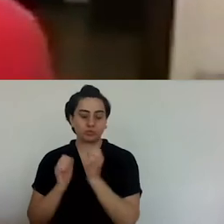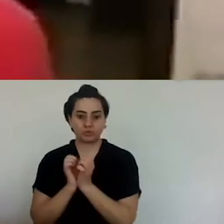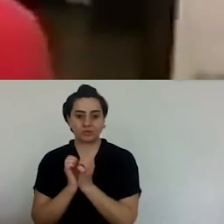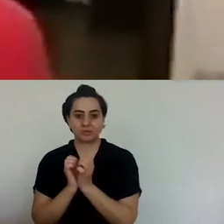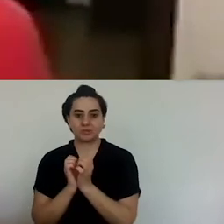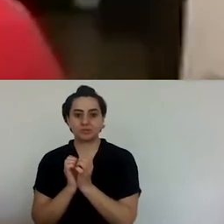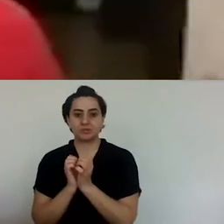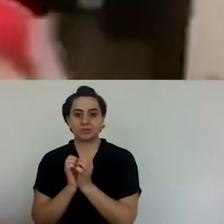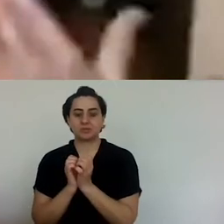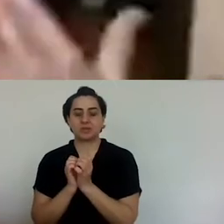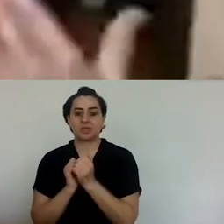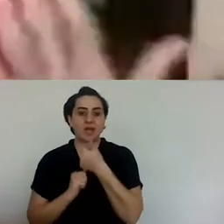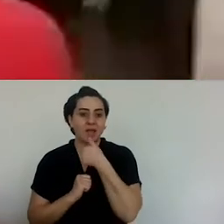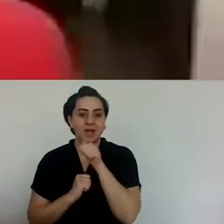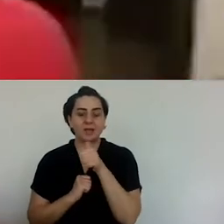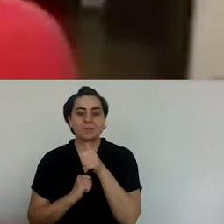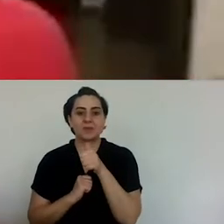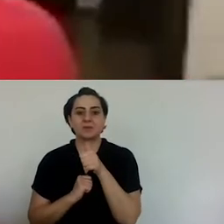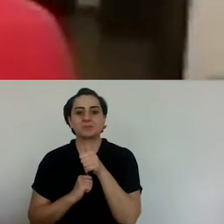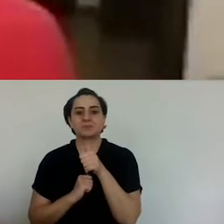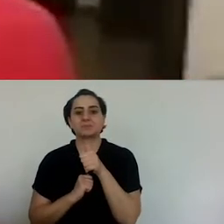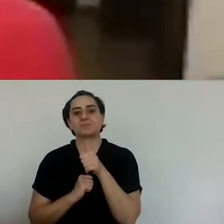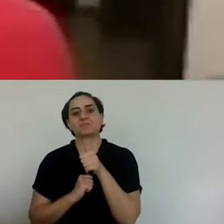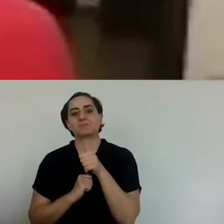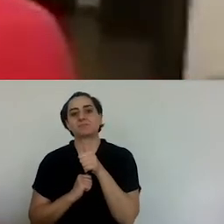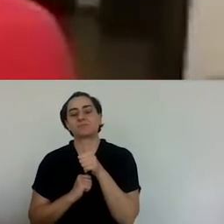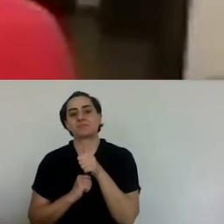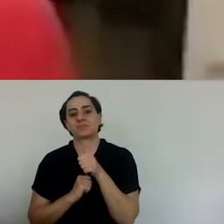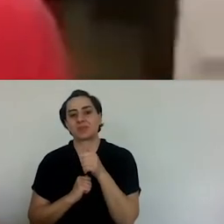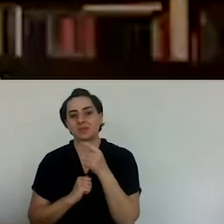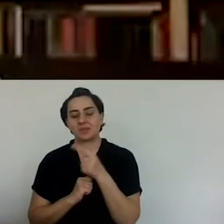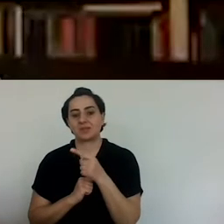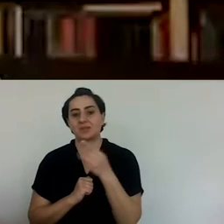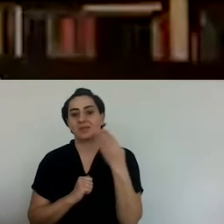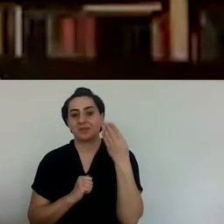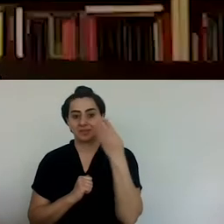-in-law from another Armenian family married in Istanbul.